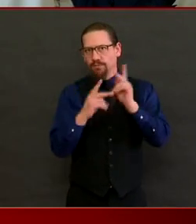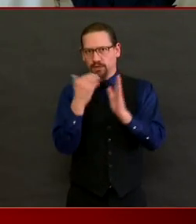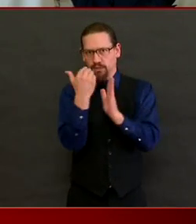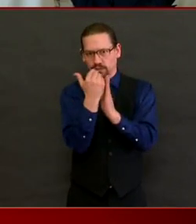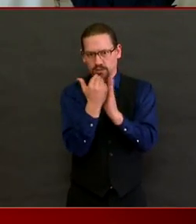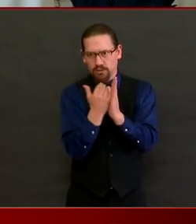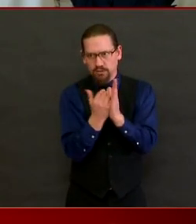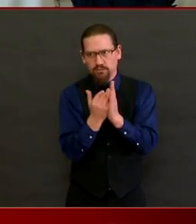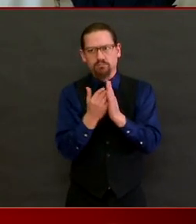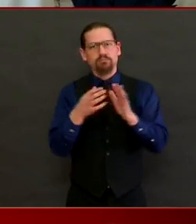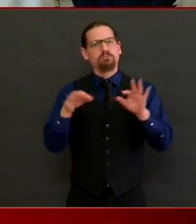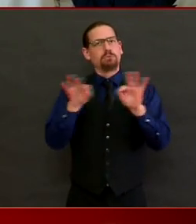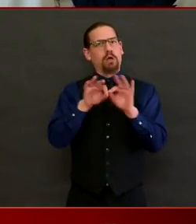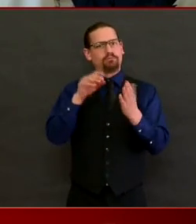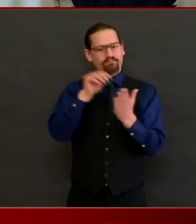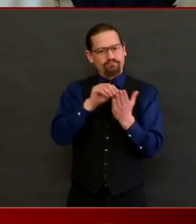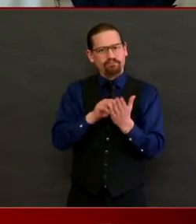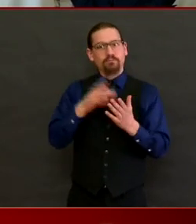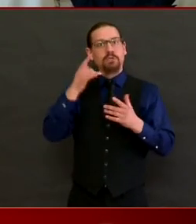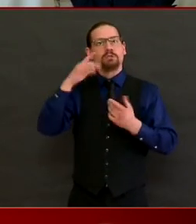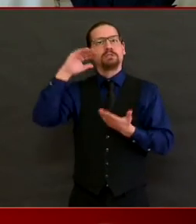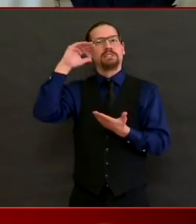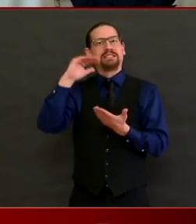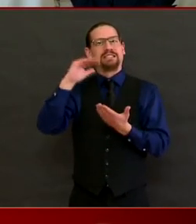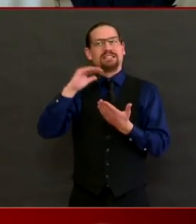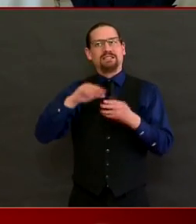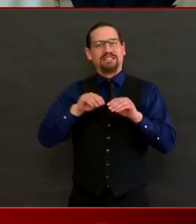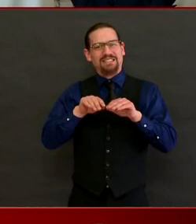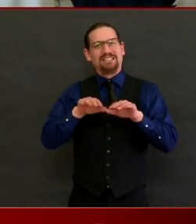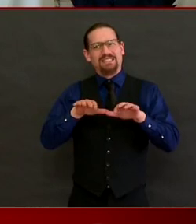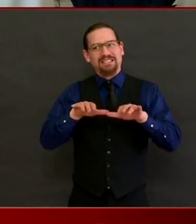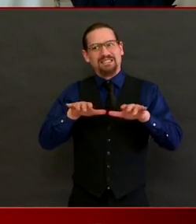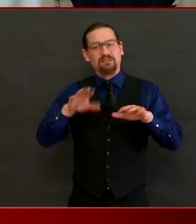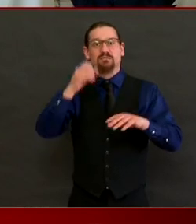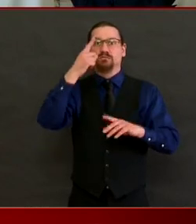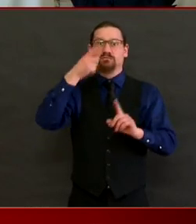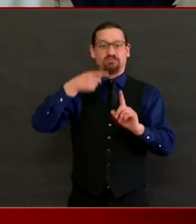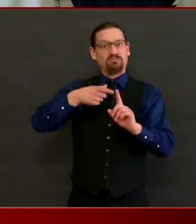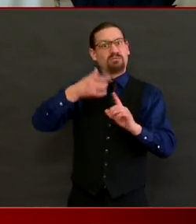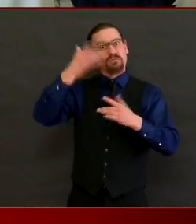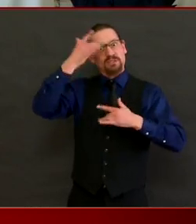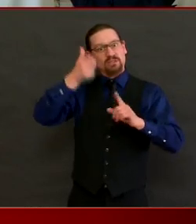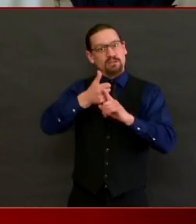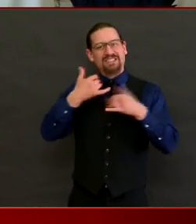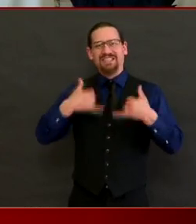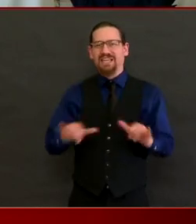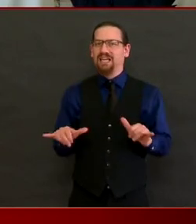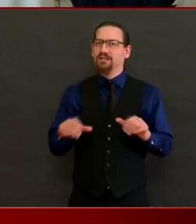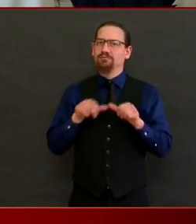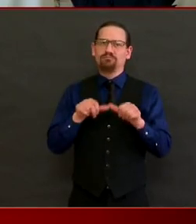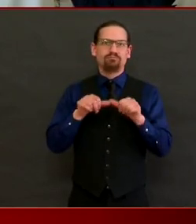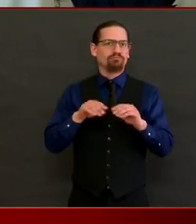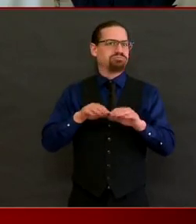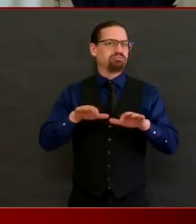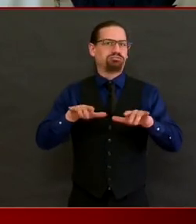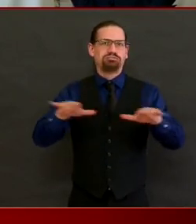thick of it. And so just hunker down now, and we'll keep preparing. And at some point,